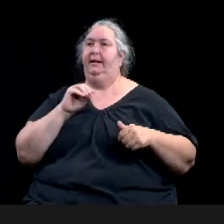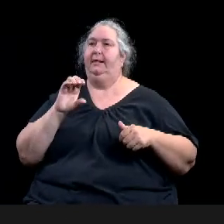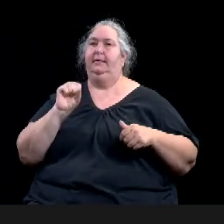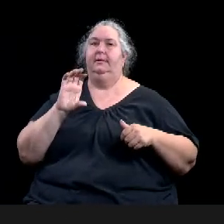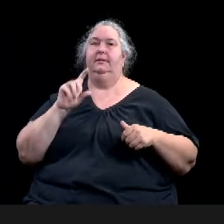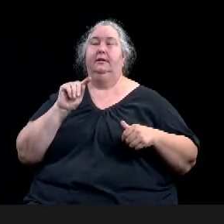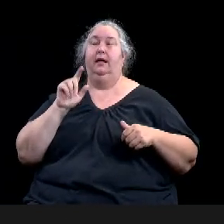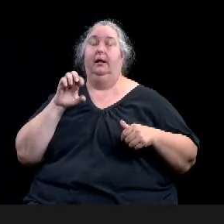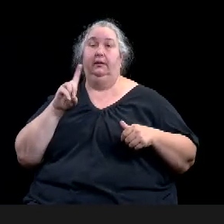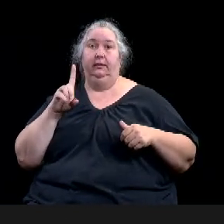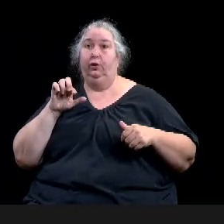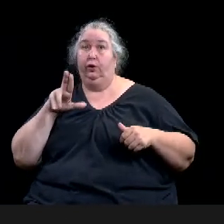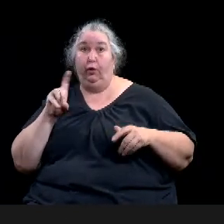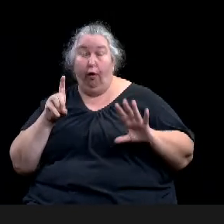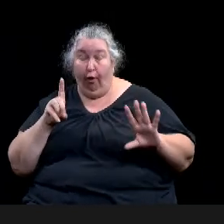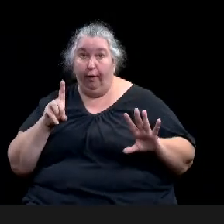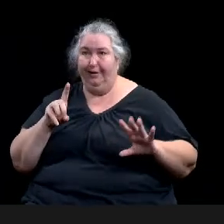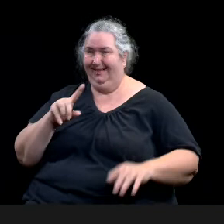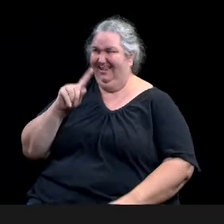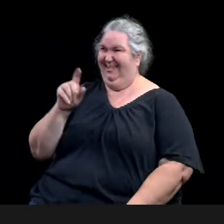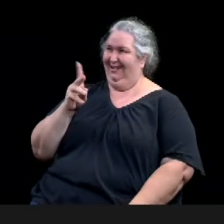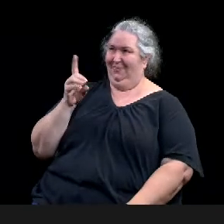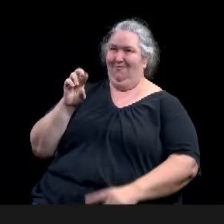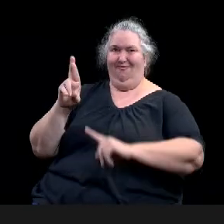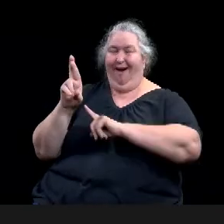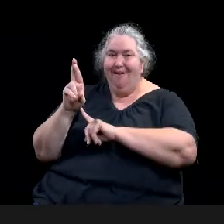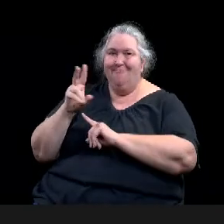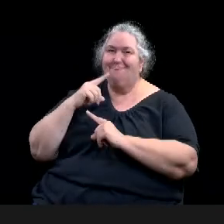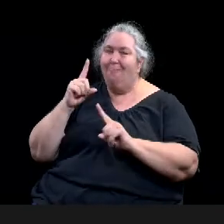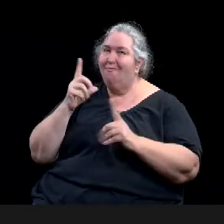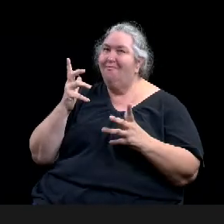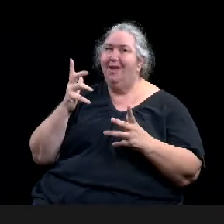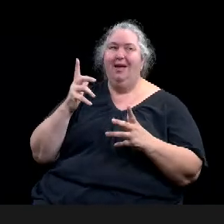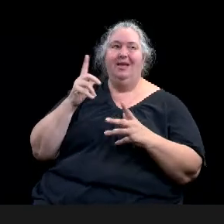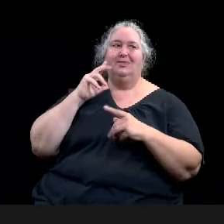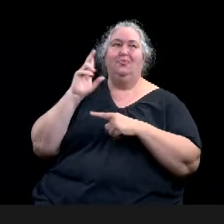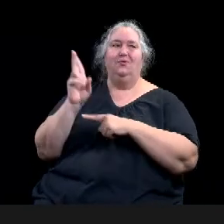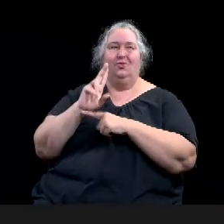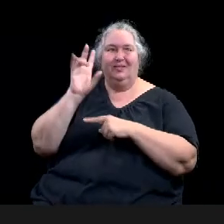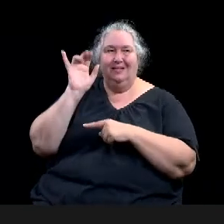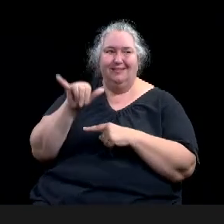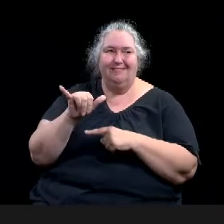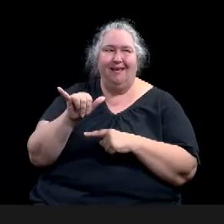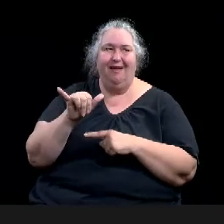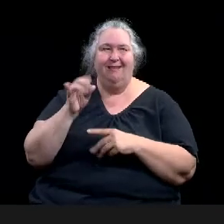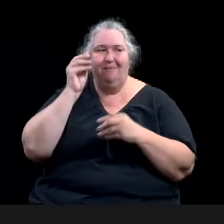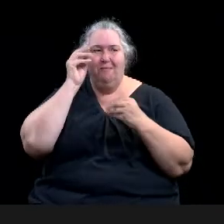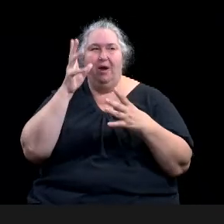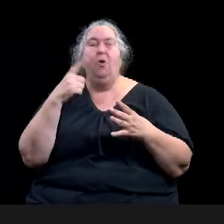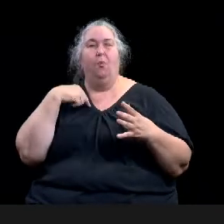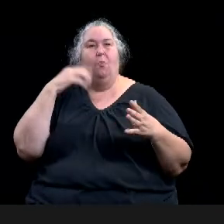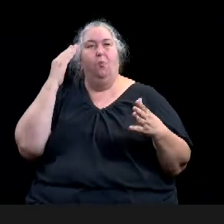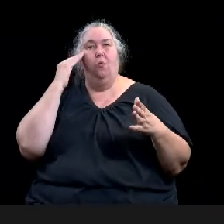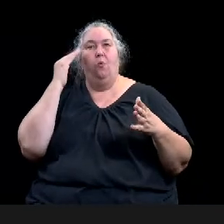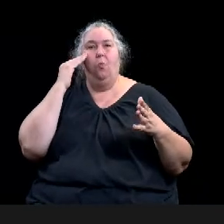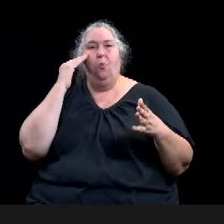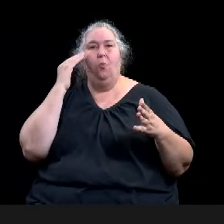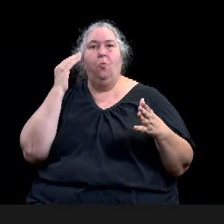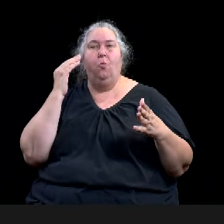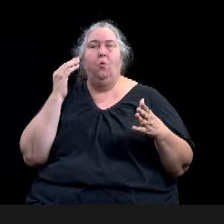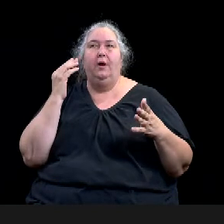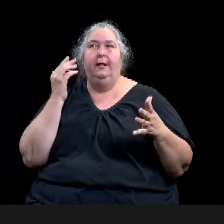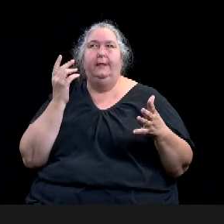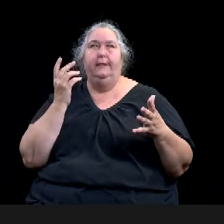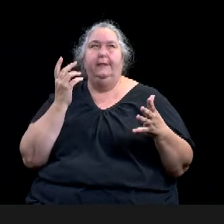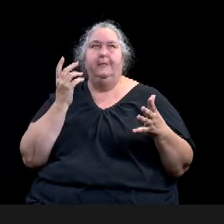that, that they are, we, superior. I mean, we, it was a joy to work with them. And, and